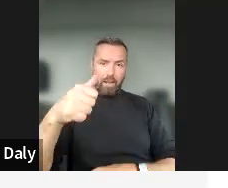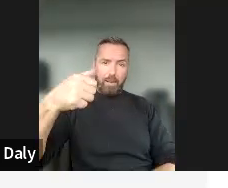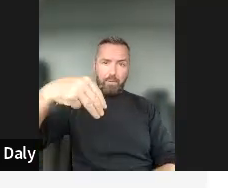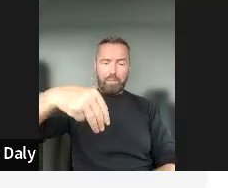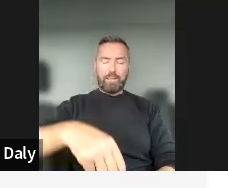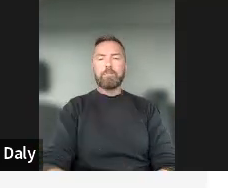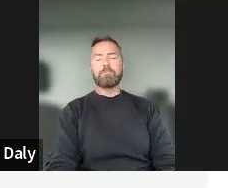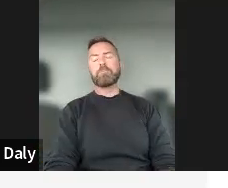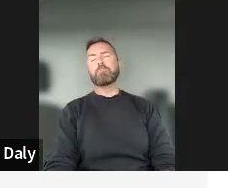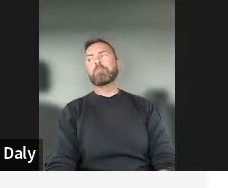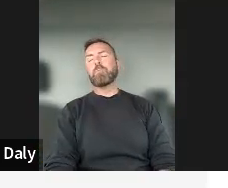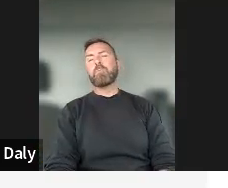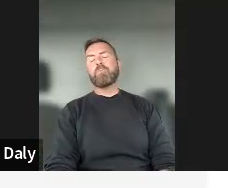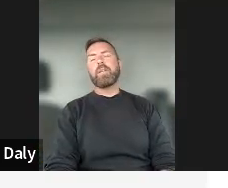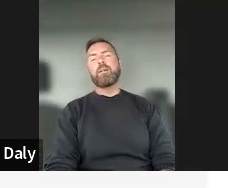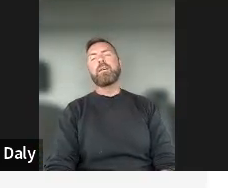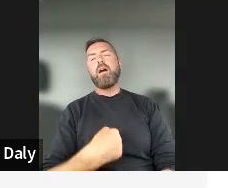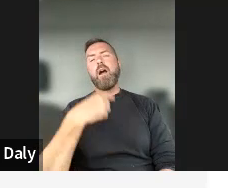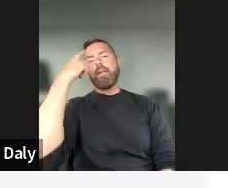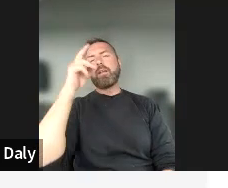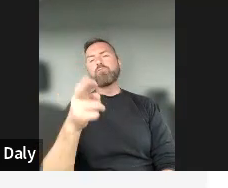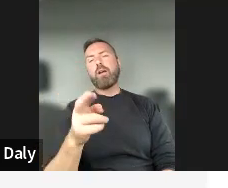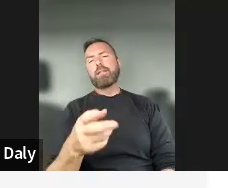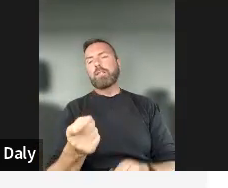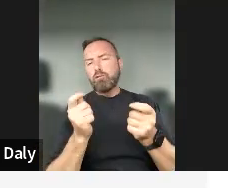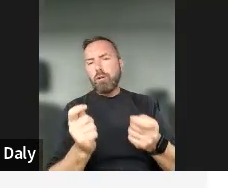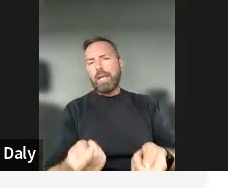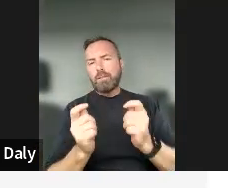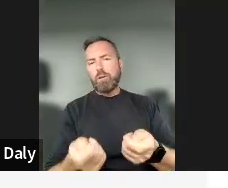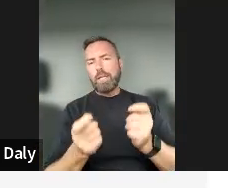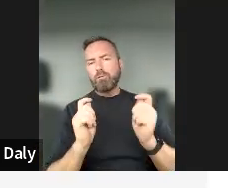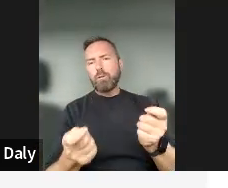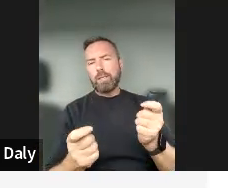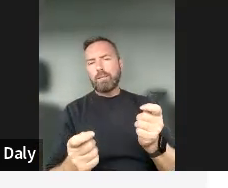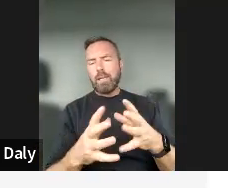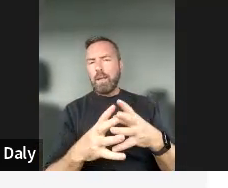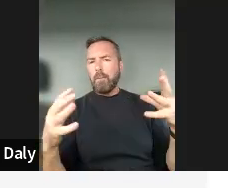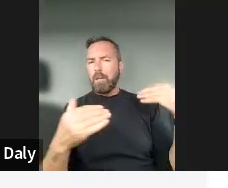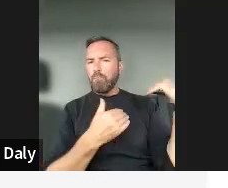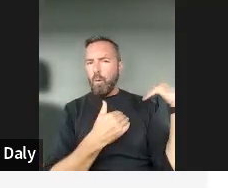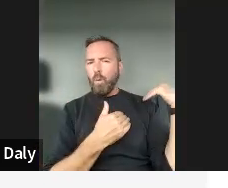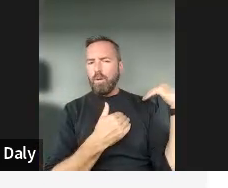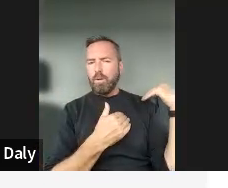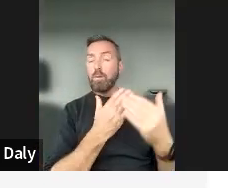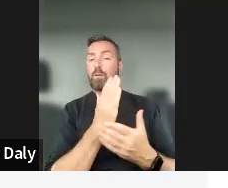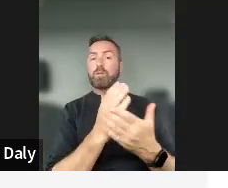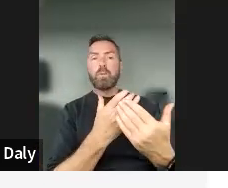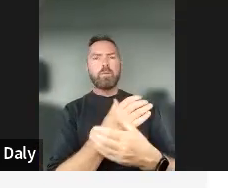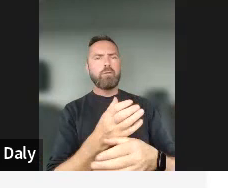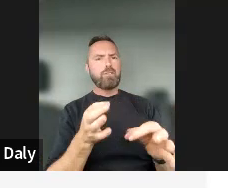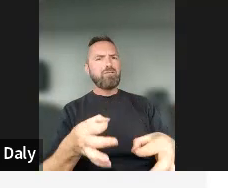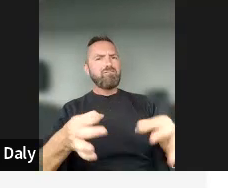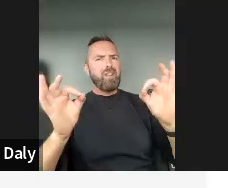Yeah, think training does have a huge role to play. Um, and I know some countries are very good on it. I think Finland and